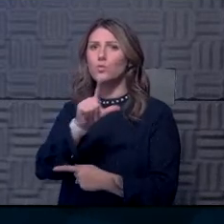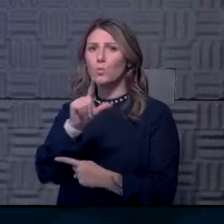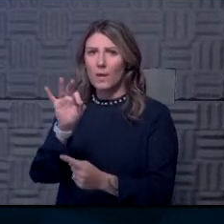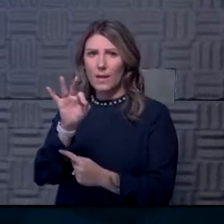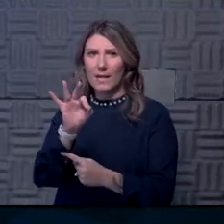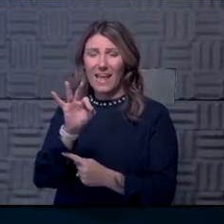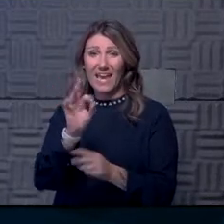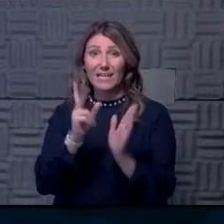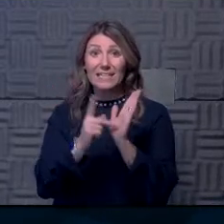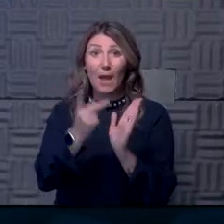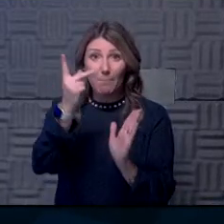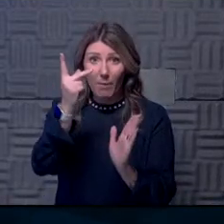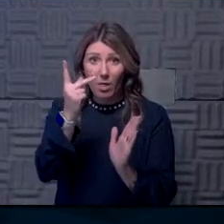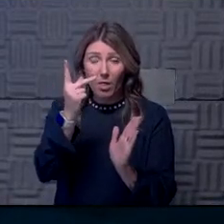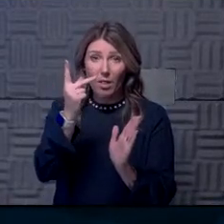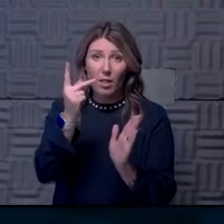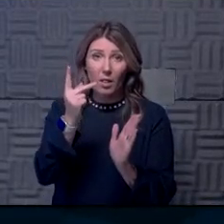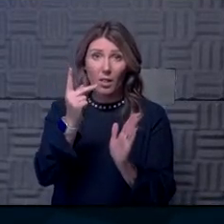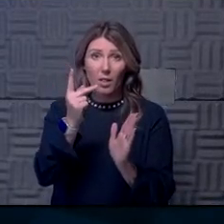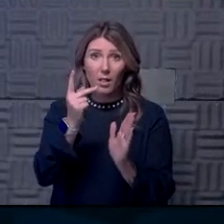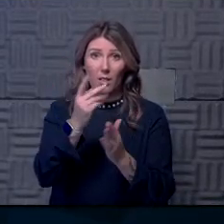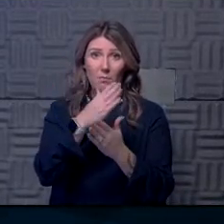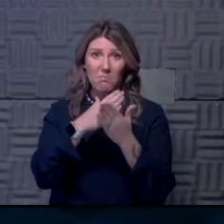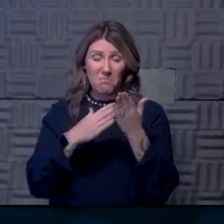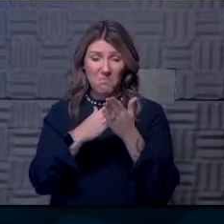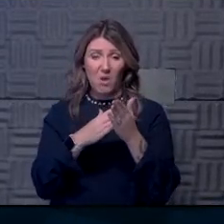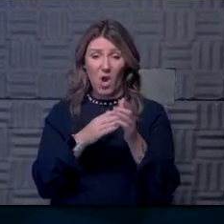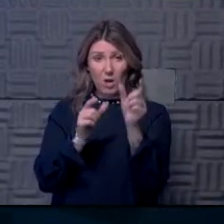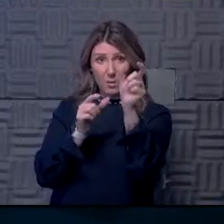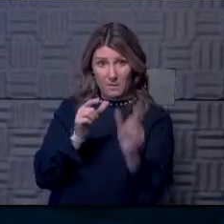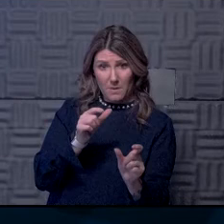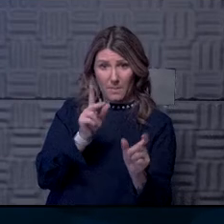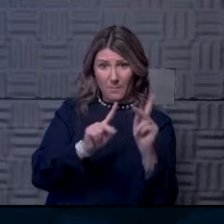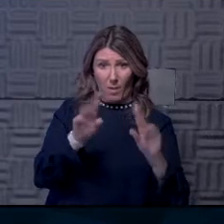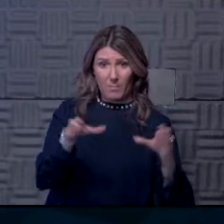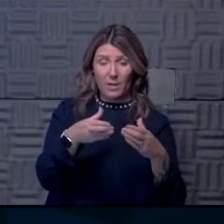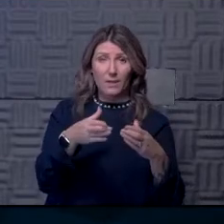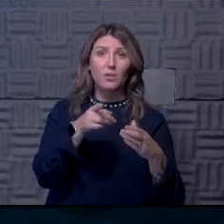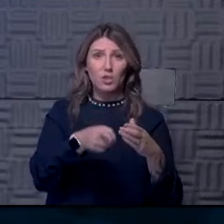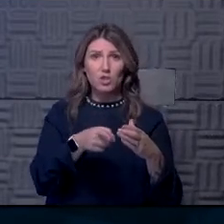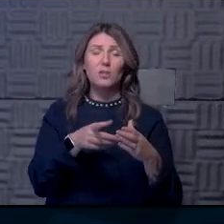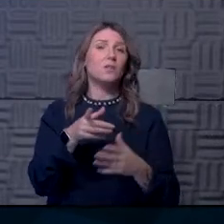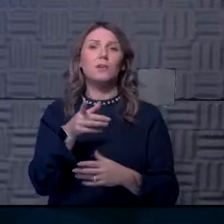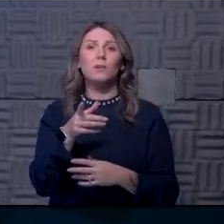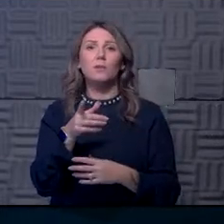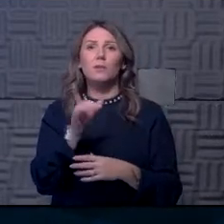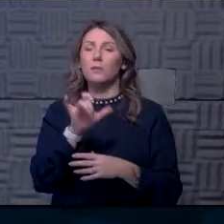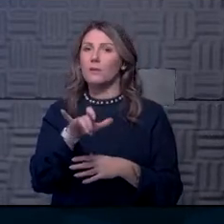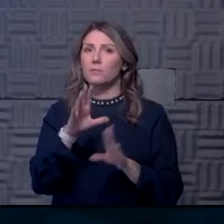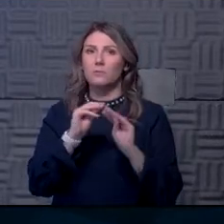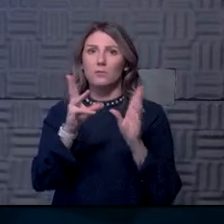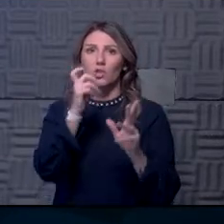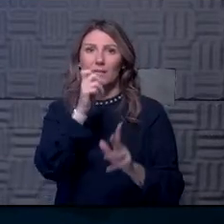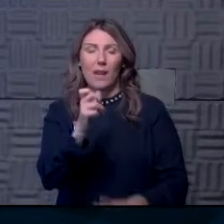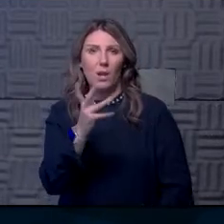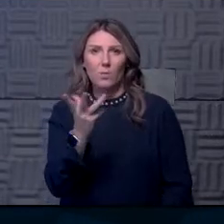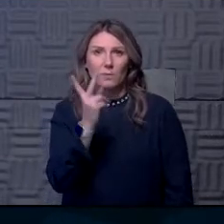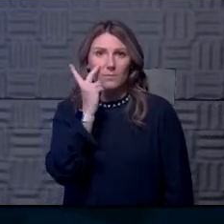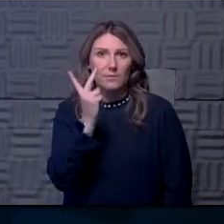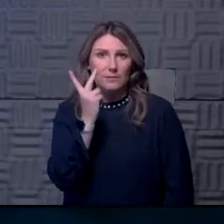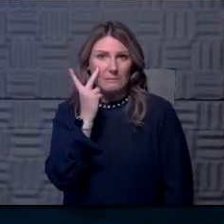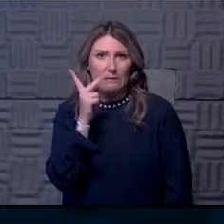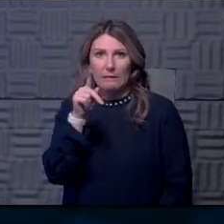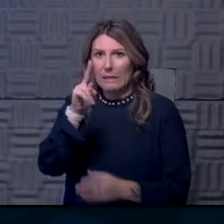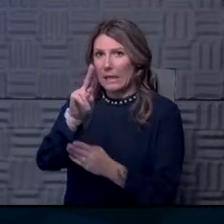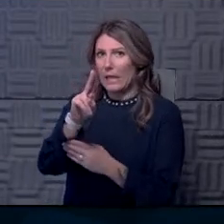range is double the portion of the population. Um, and that's clearly not what we're seeing in our